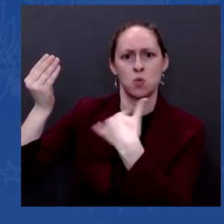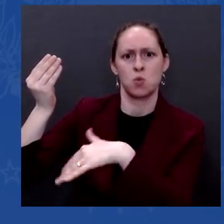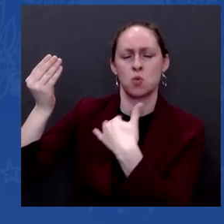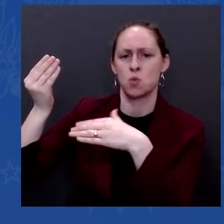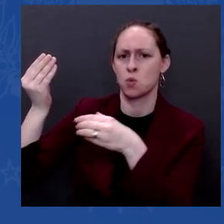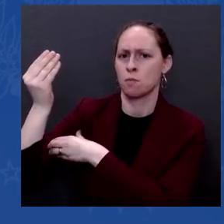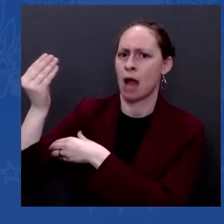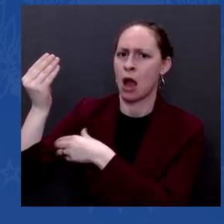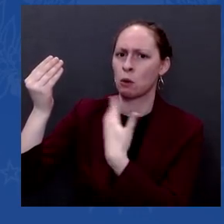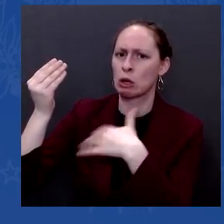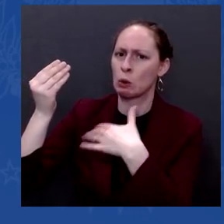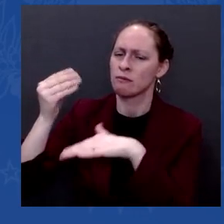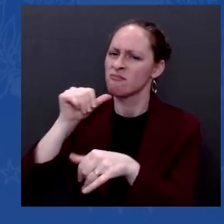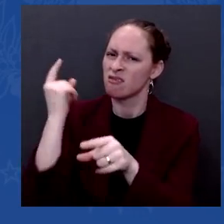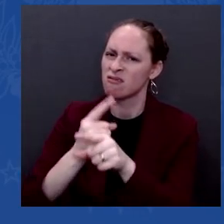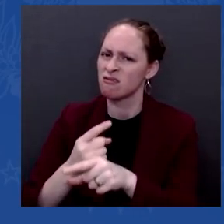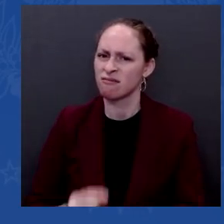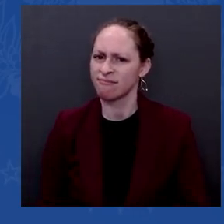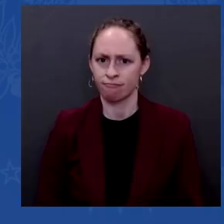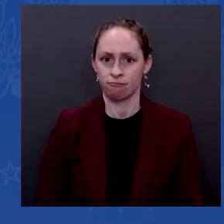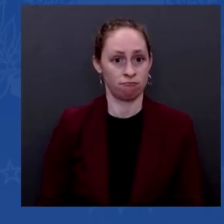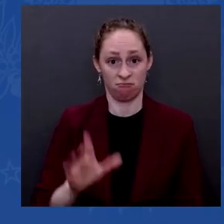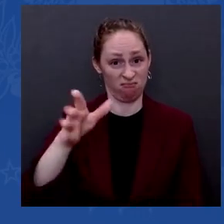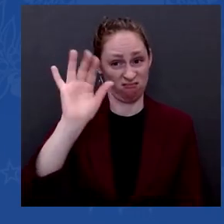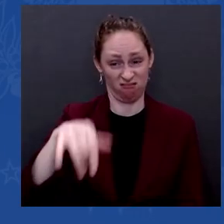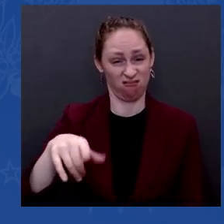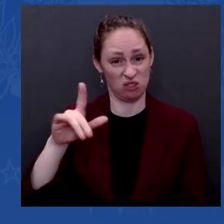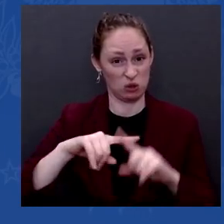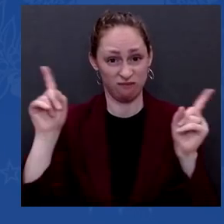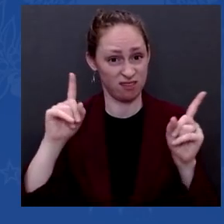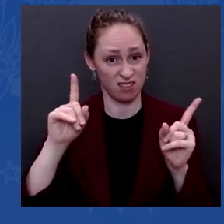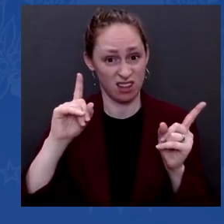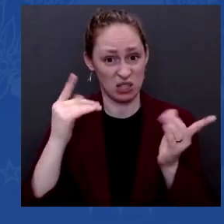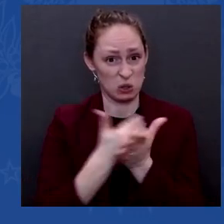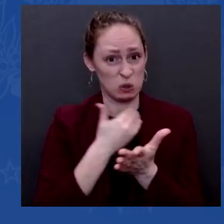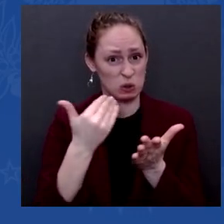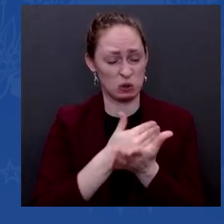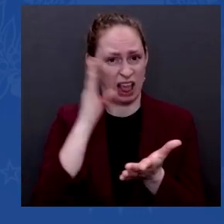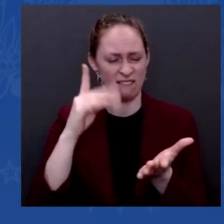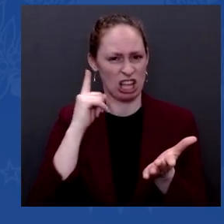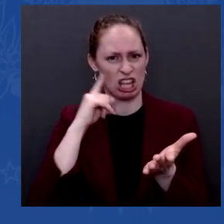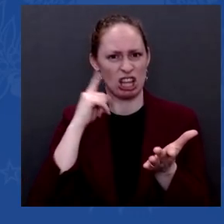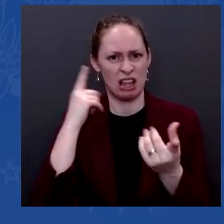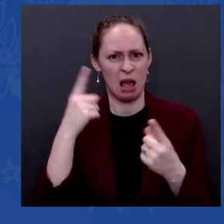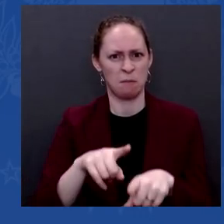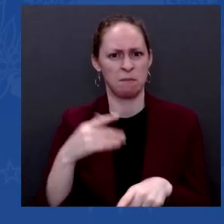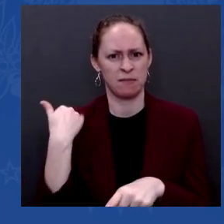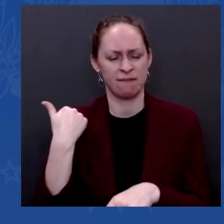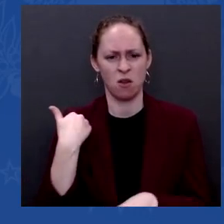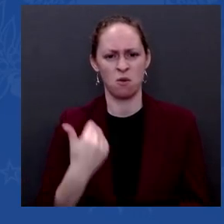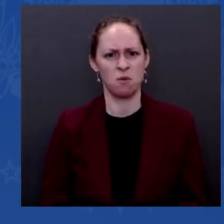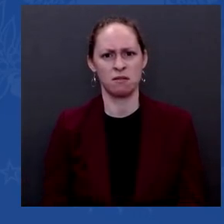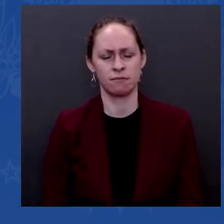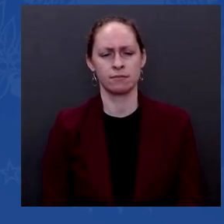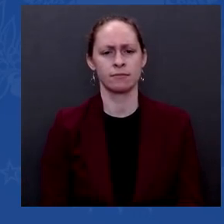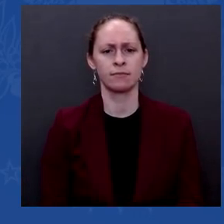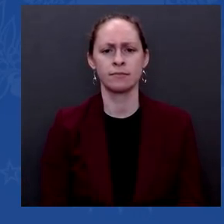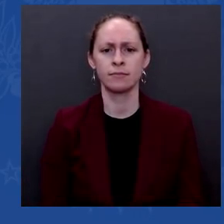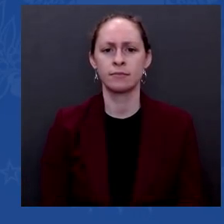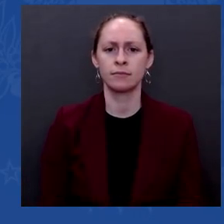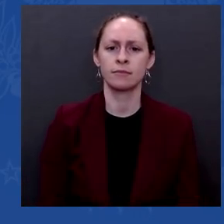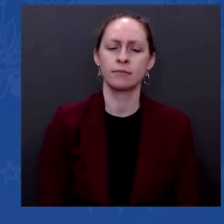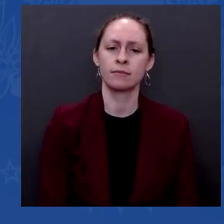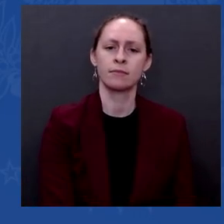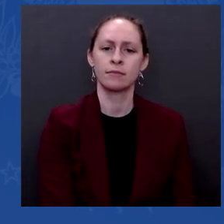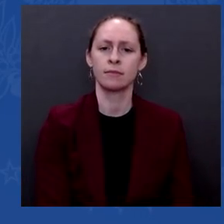we'd get into a place where — where we were talking about being able actually — what they tried to do this last time out